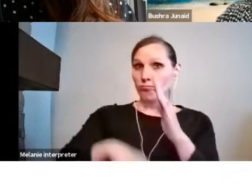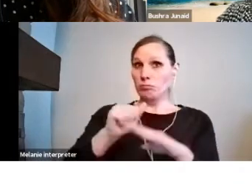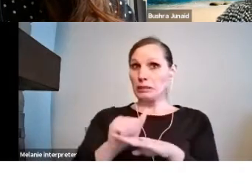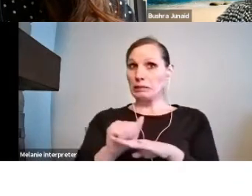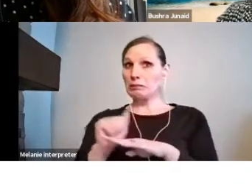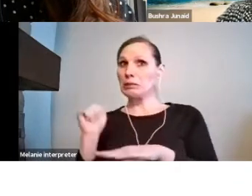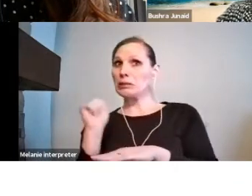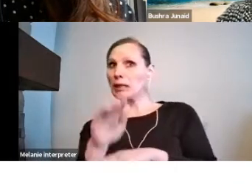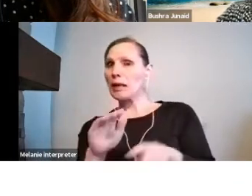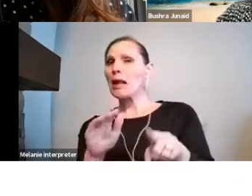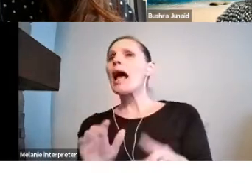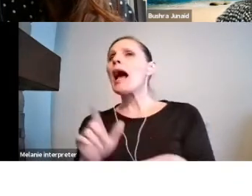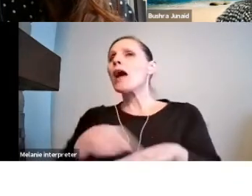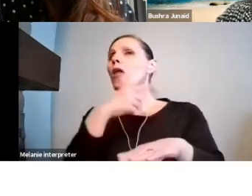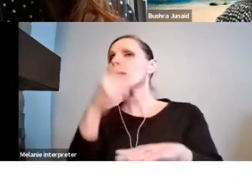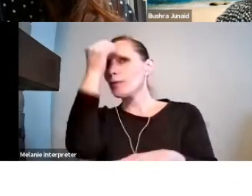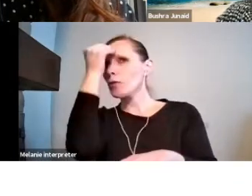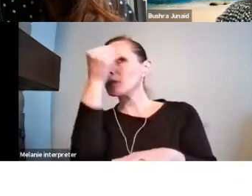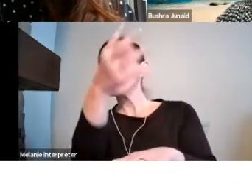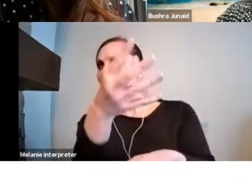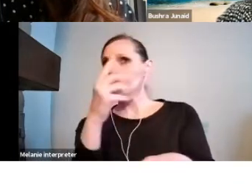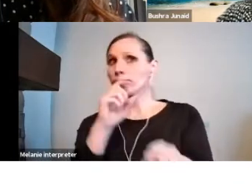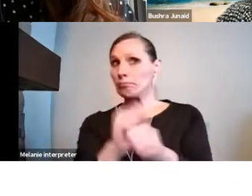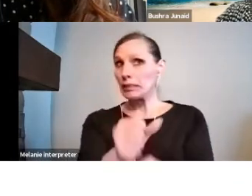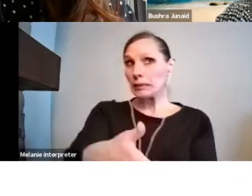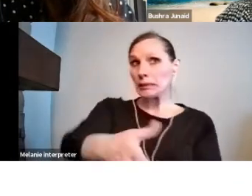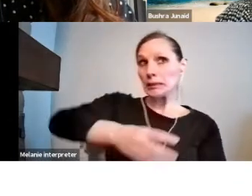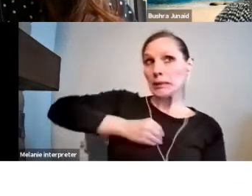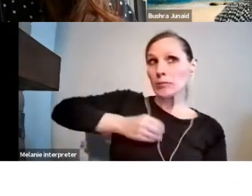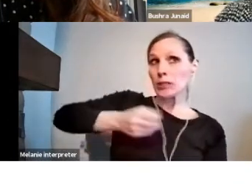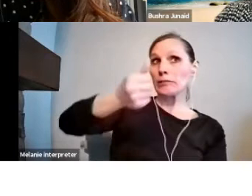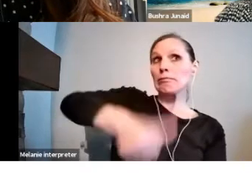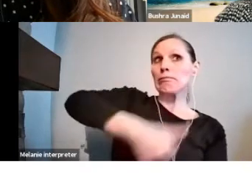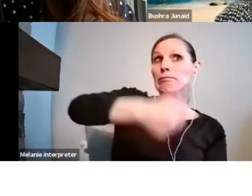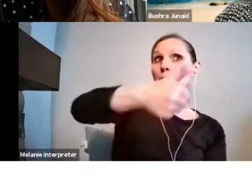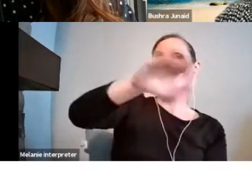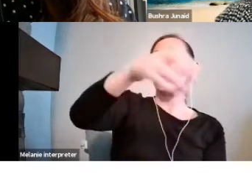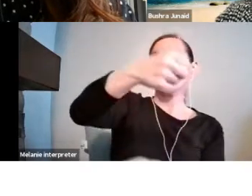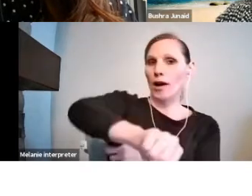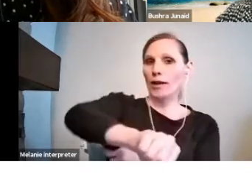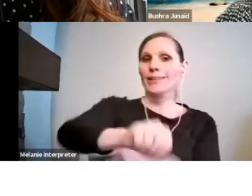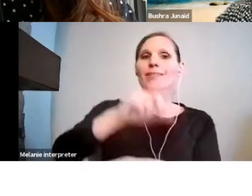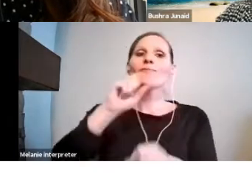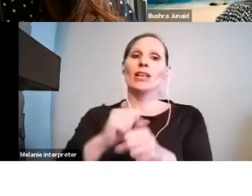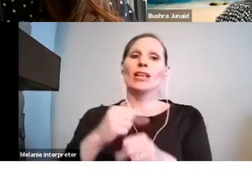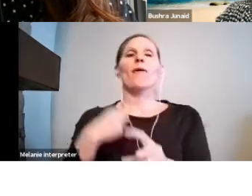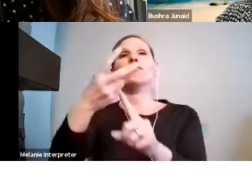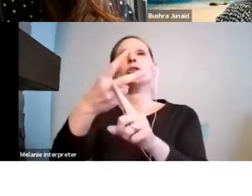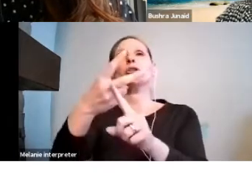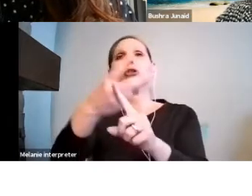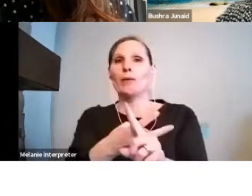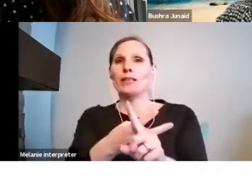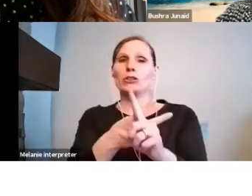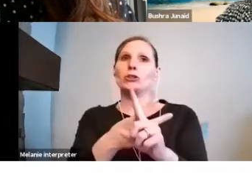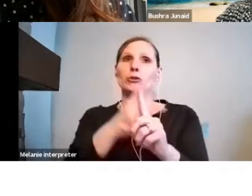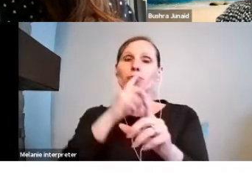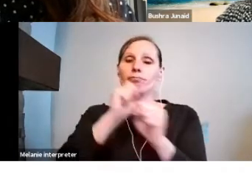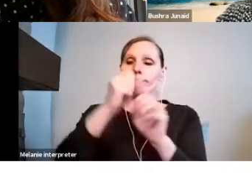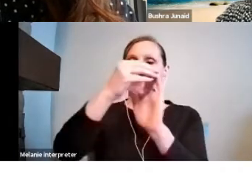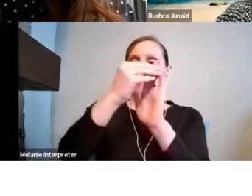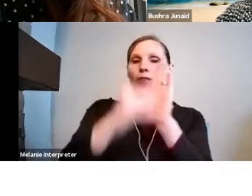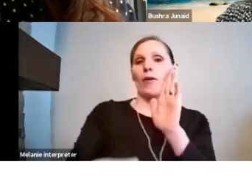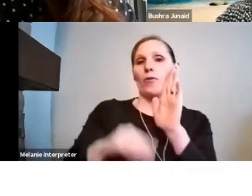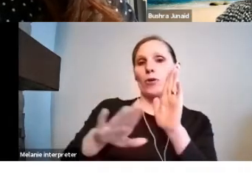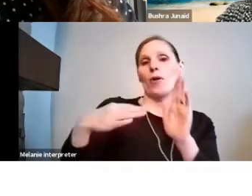Applicants have two months to complete and submit their application. So if you go to the program page and see that the application deadline